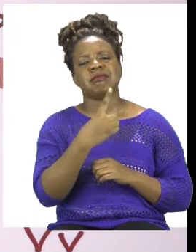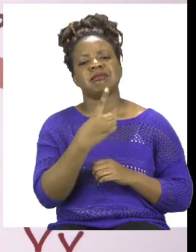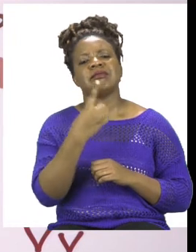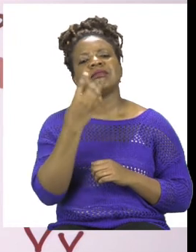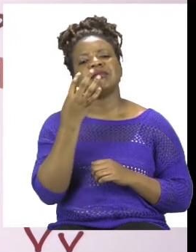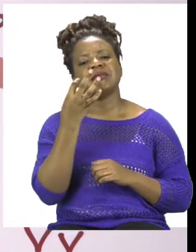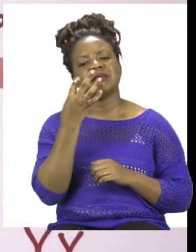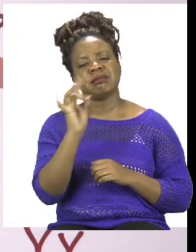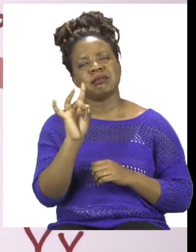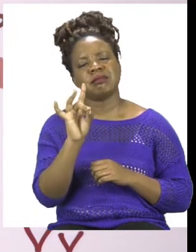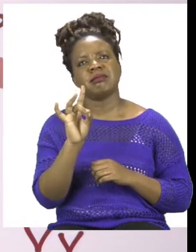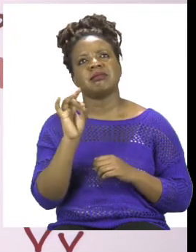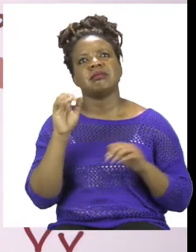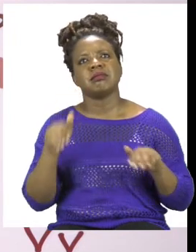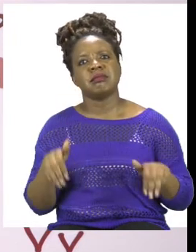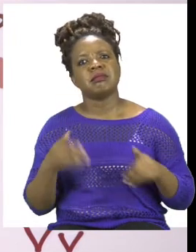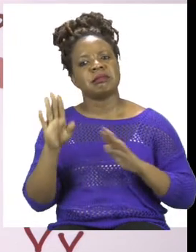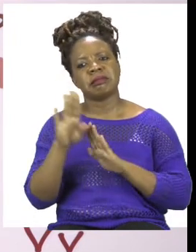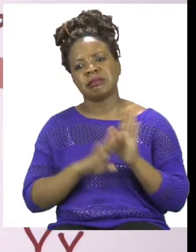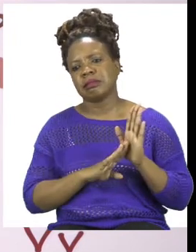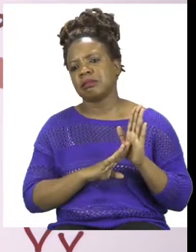need to write the 18 boys.